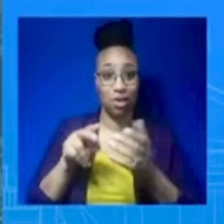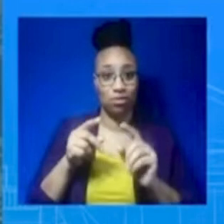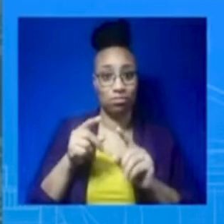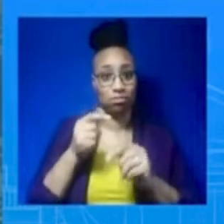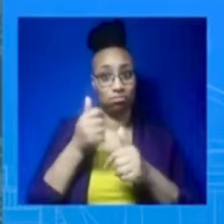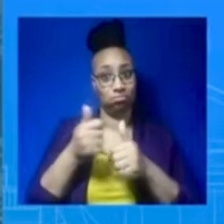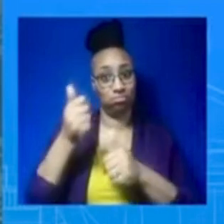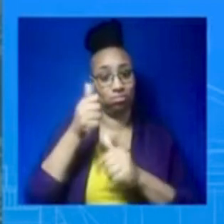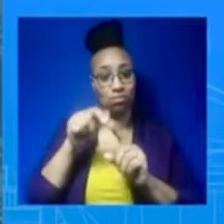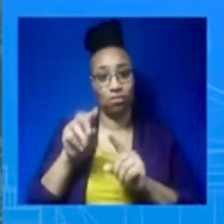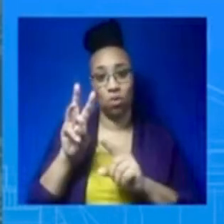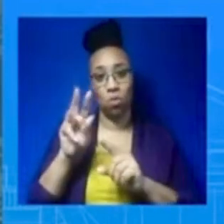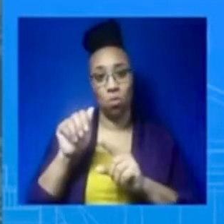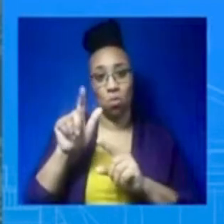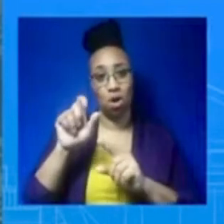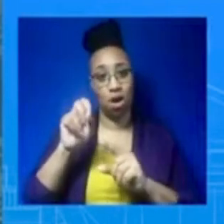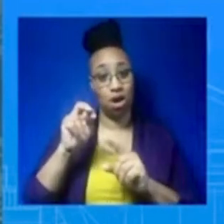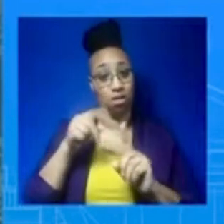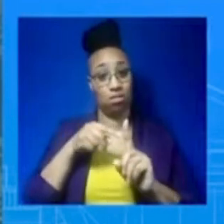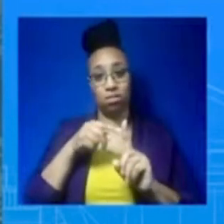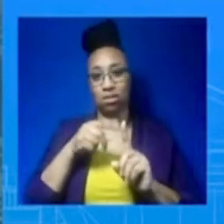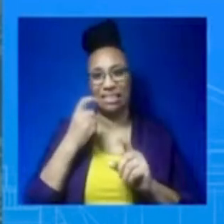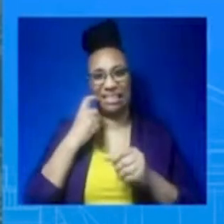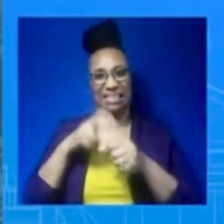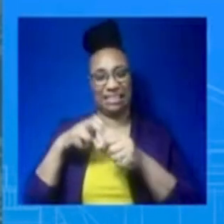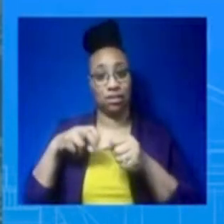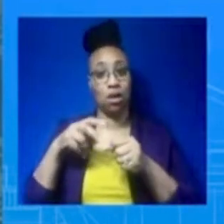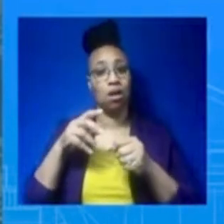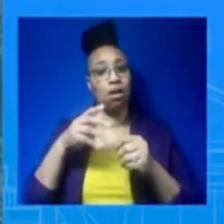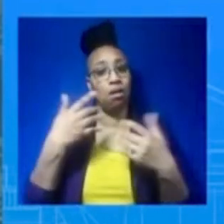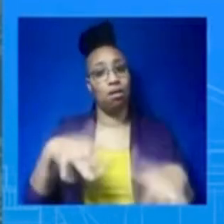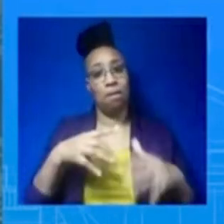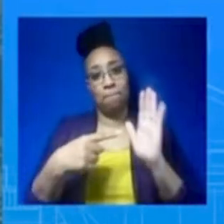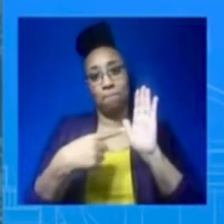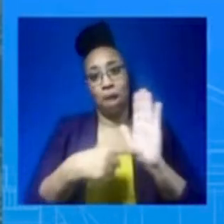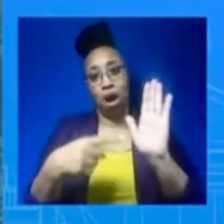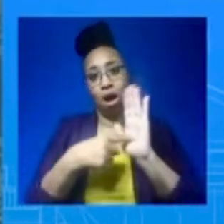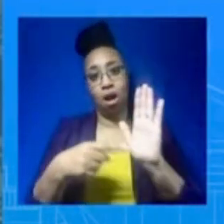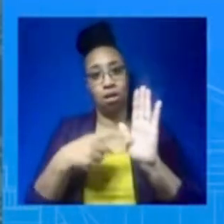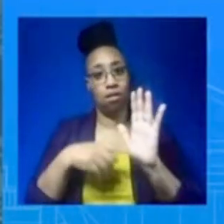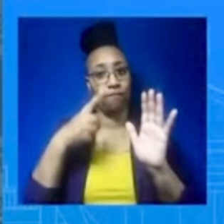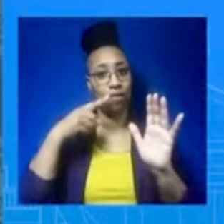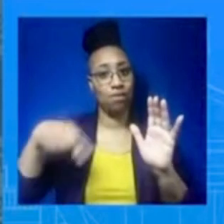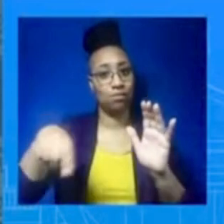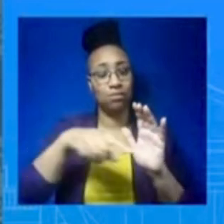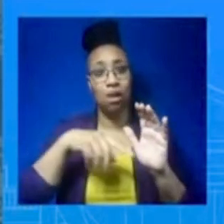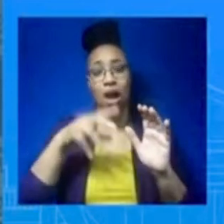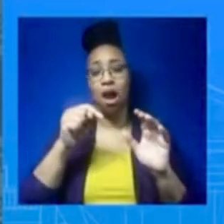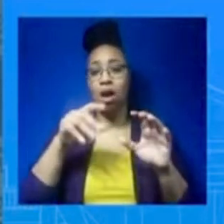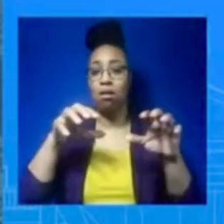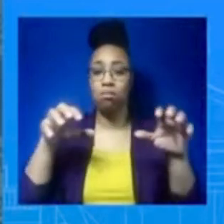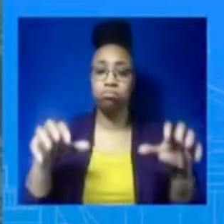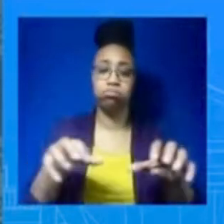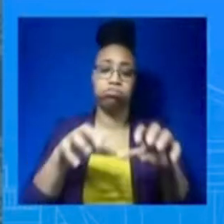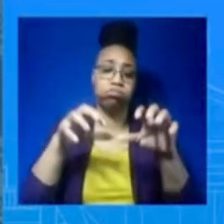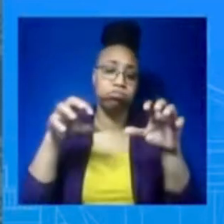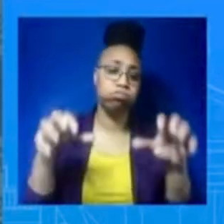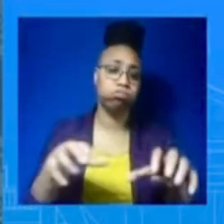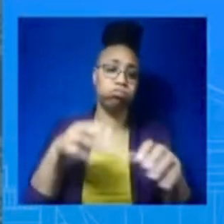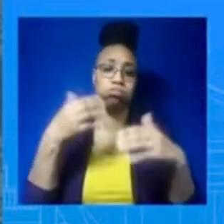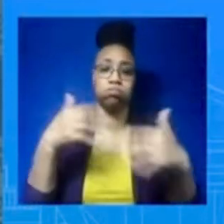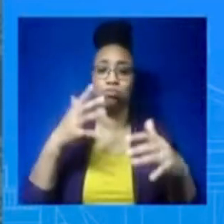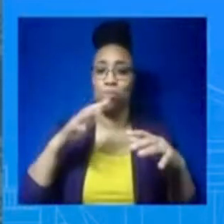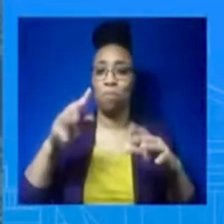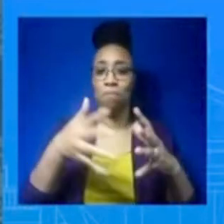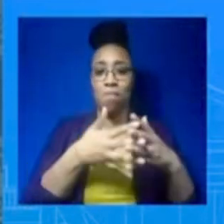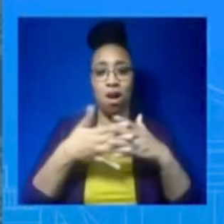working people. We certainly wish Secretary well in all his future face-offs and also puck